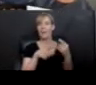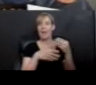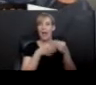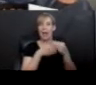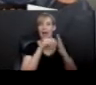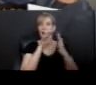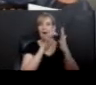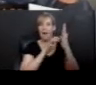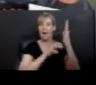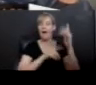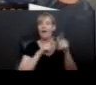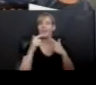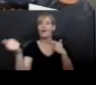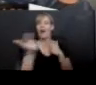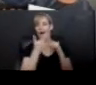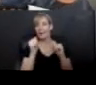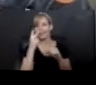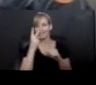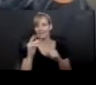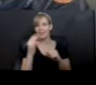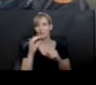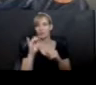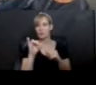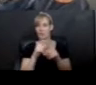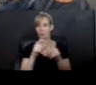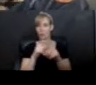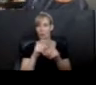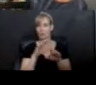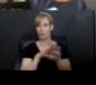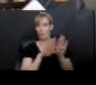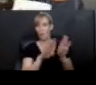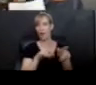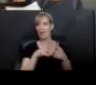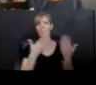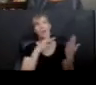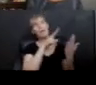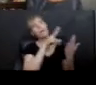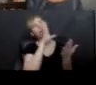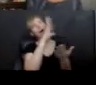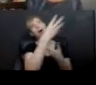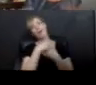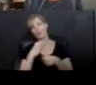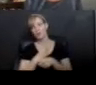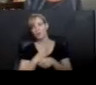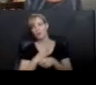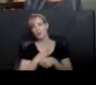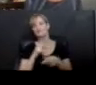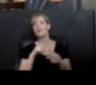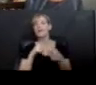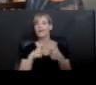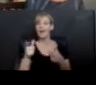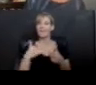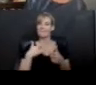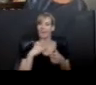everybody can see those juicy words up on the wall and might get inspired to use them. And everybody feels a little ownership of it because everybody's been